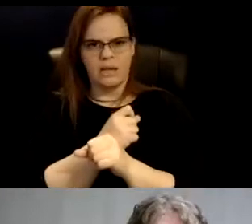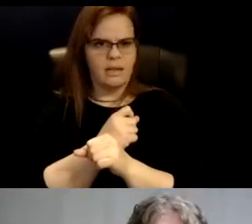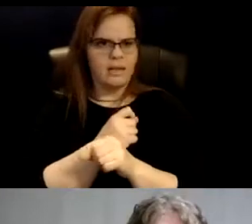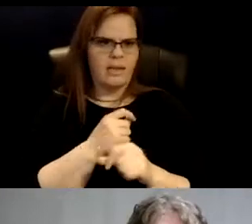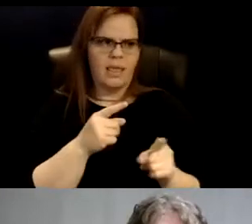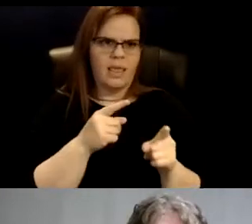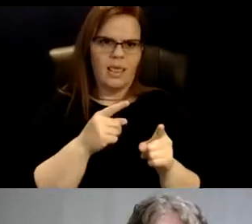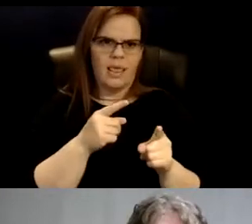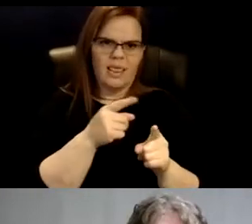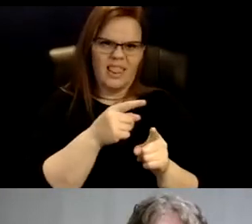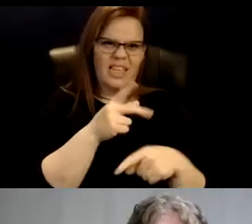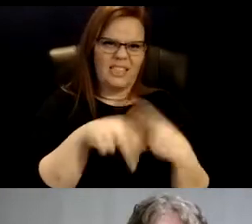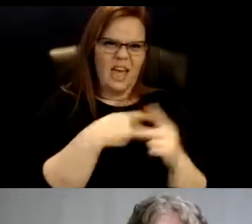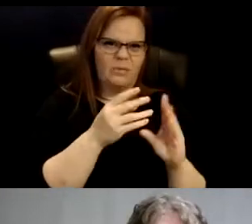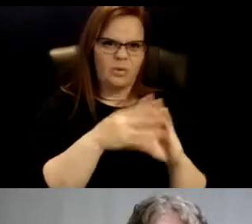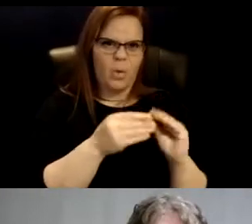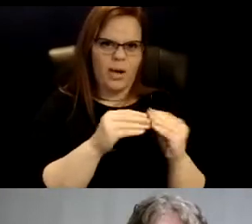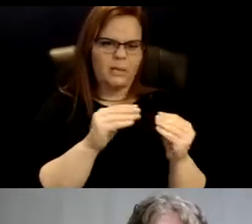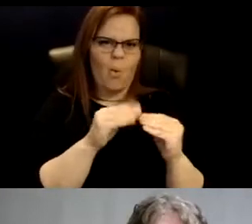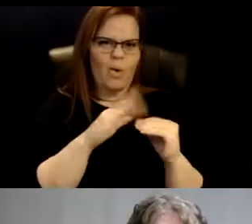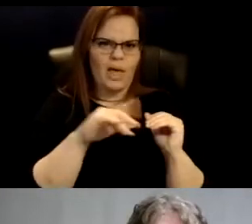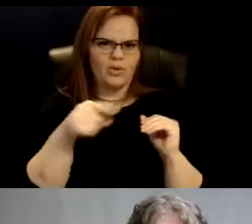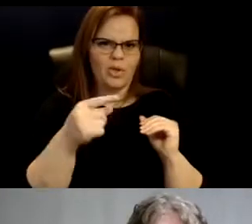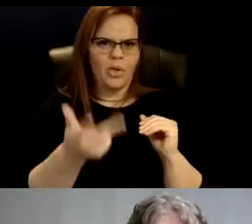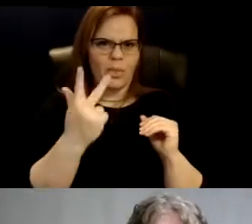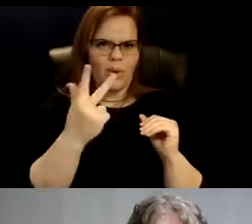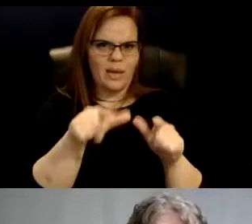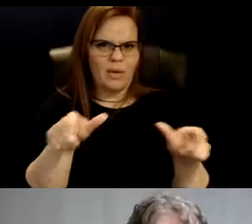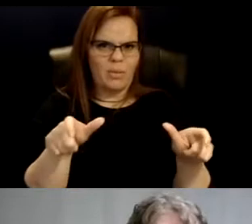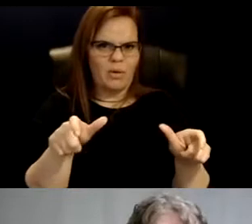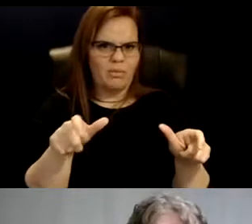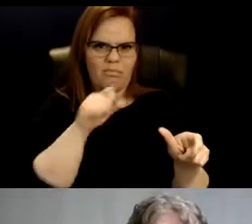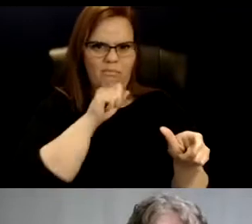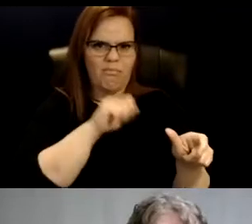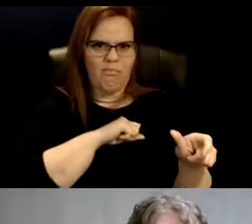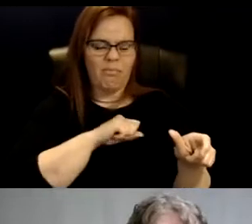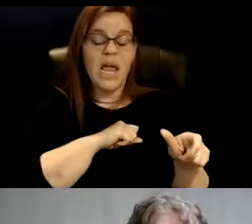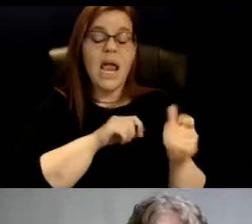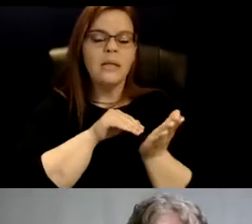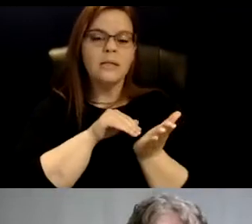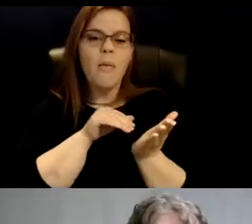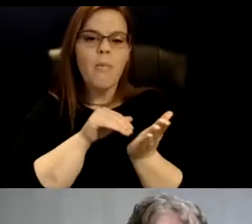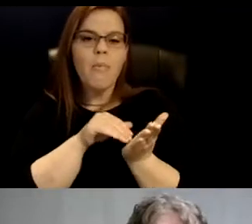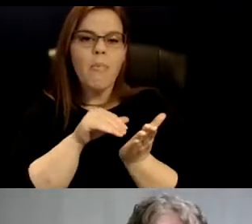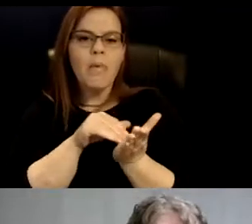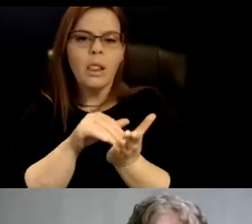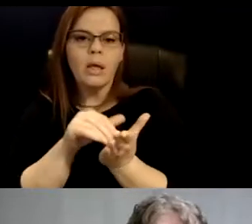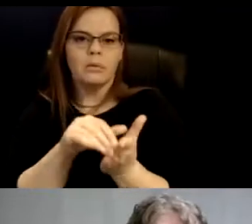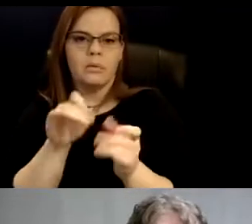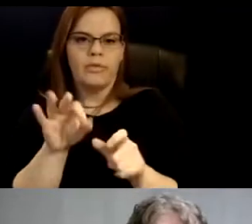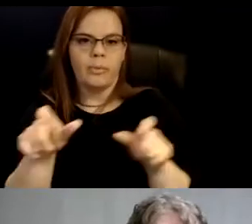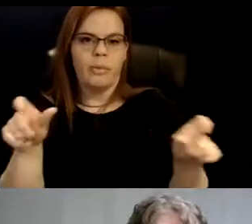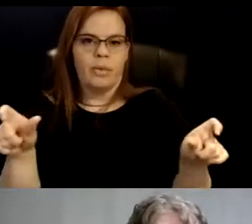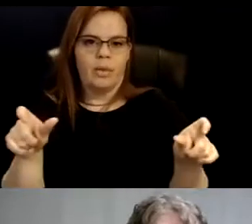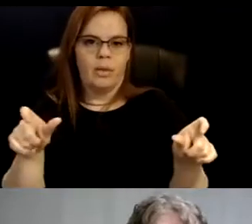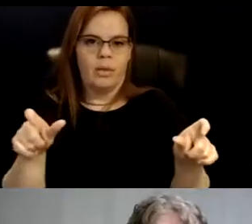This is millions of people. And we don't even know half the story yet because that's only the folks we've